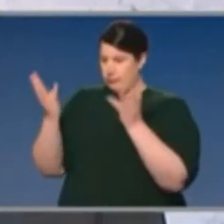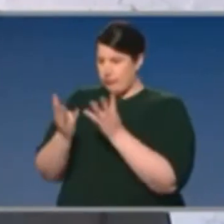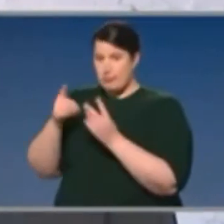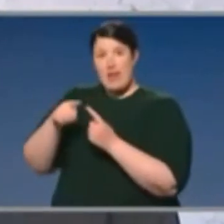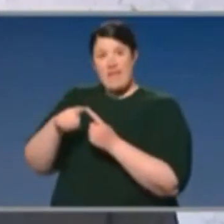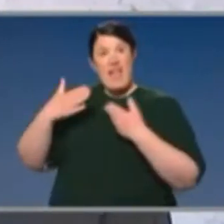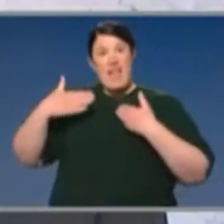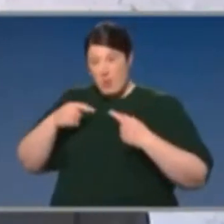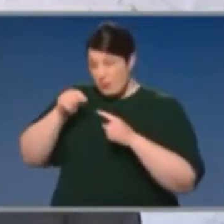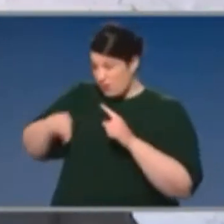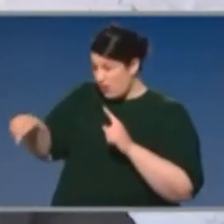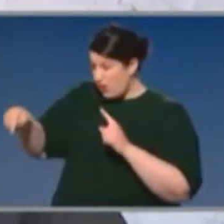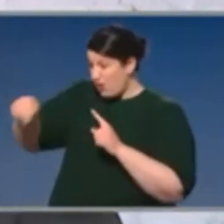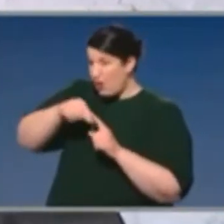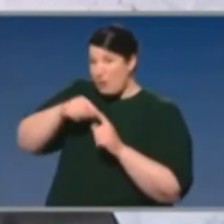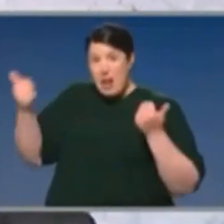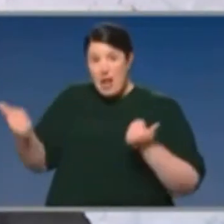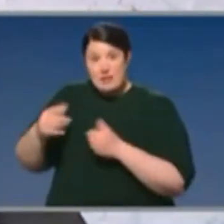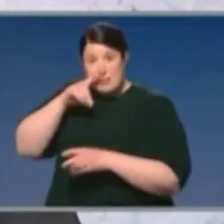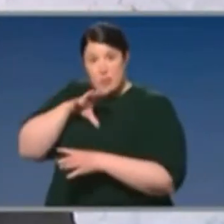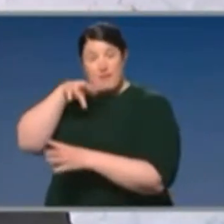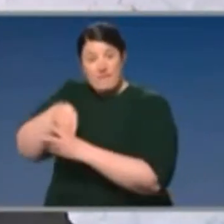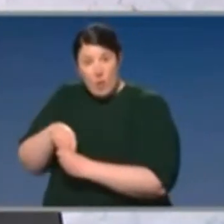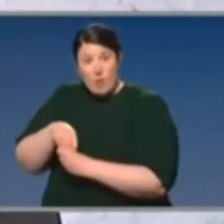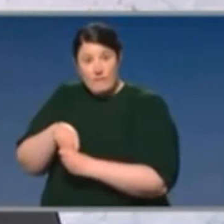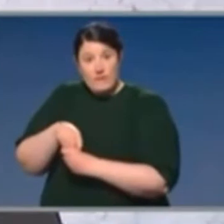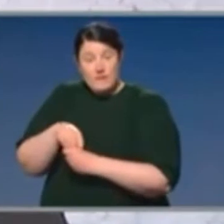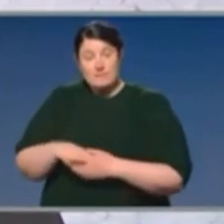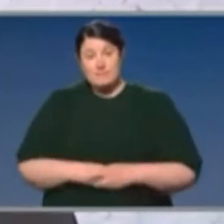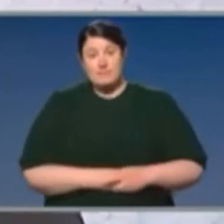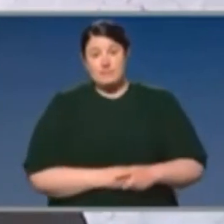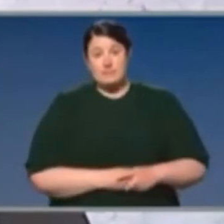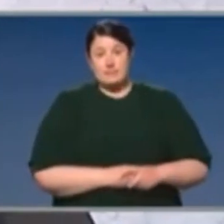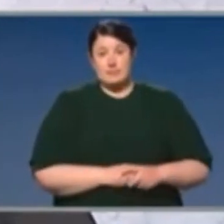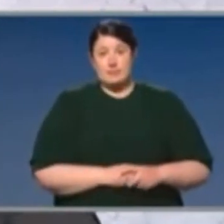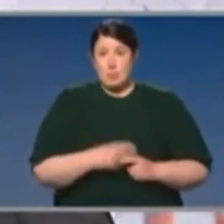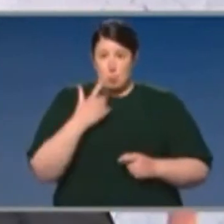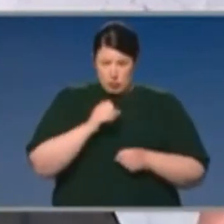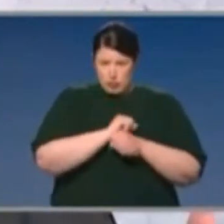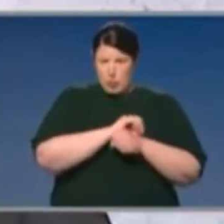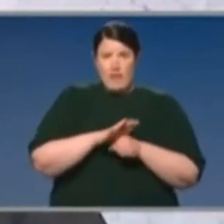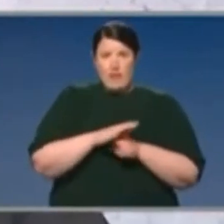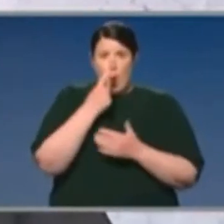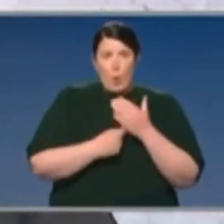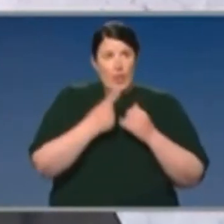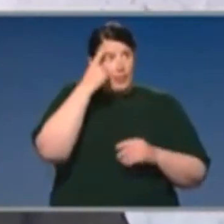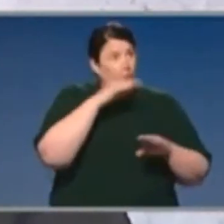health central to its operations, but there are many parts of government when you're dealing with a crisis of this nature which needs to be brought